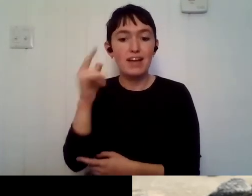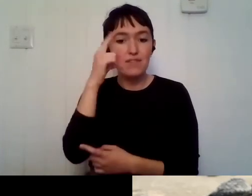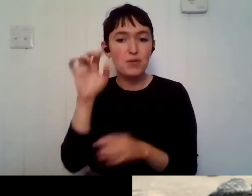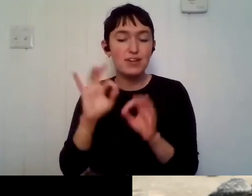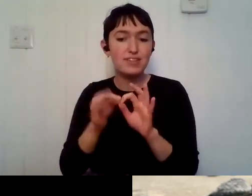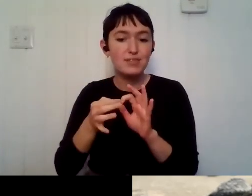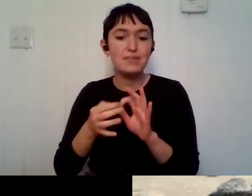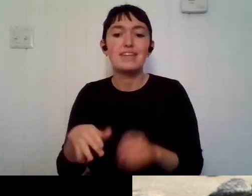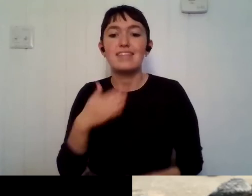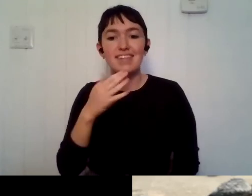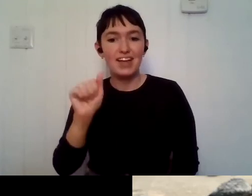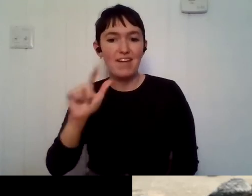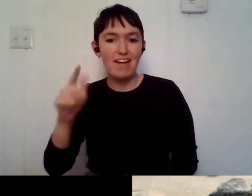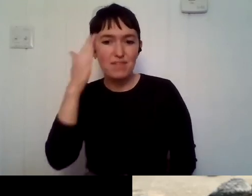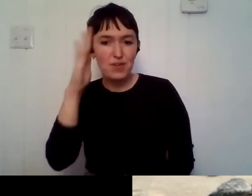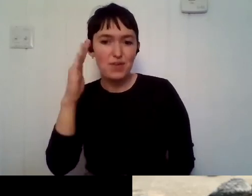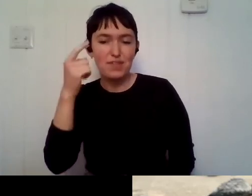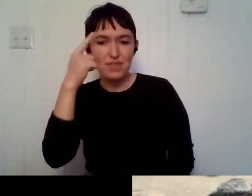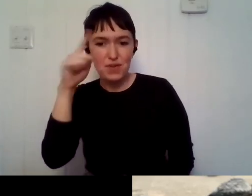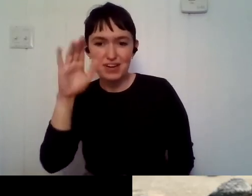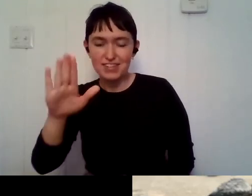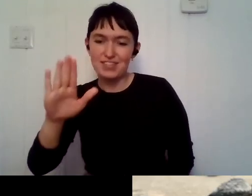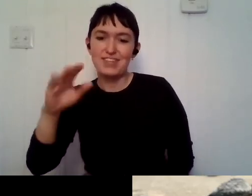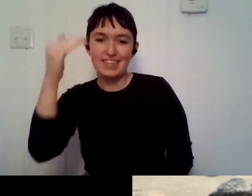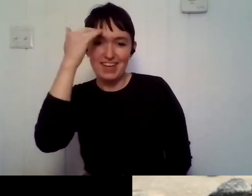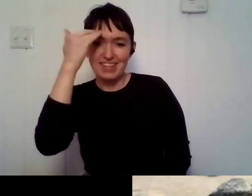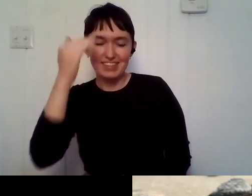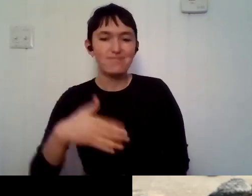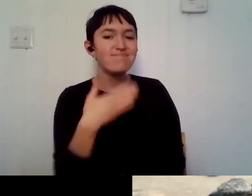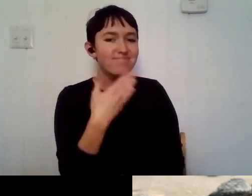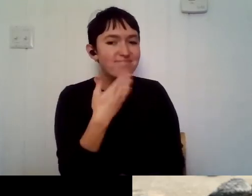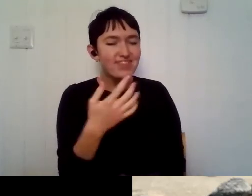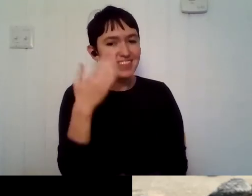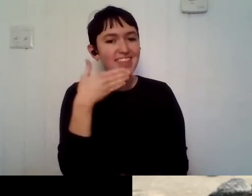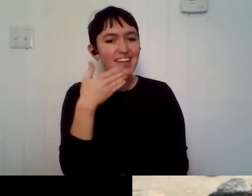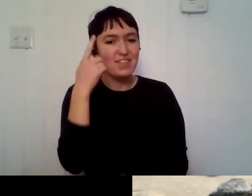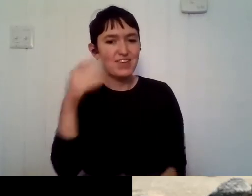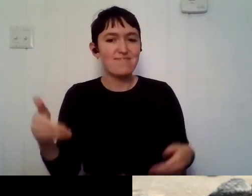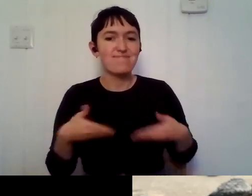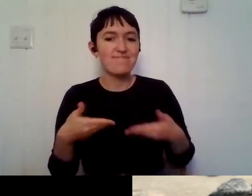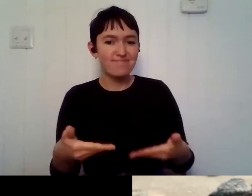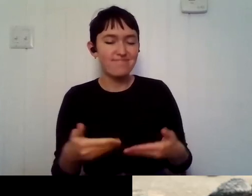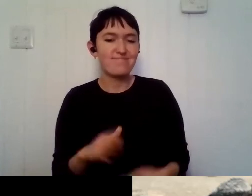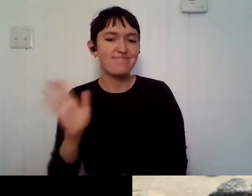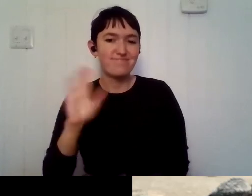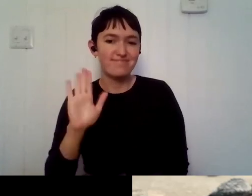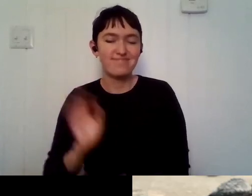wisdom and knowledge. You're welcome. Thanks for having me. Of course. Okay. Bye. Bye.